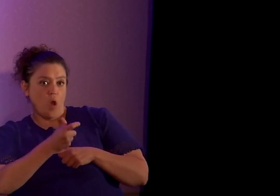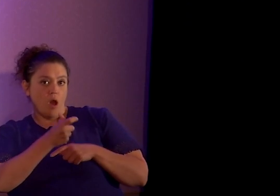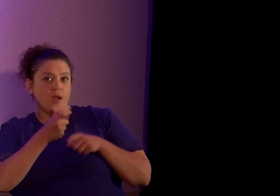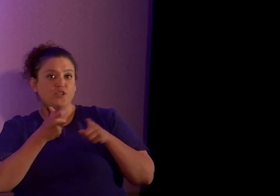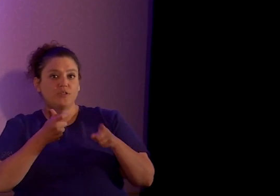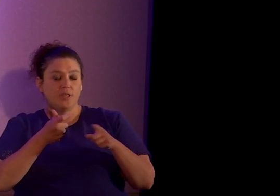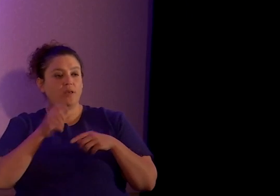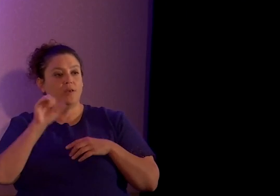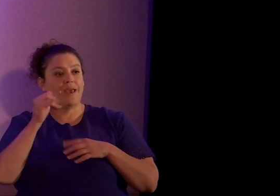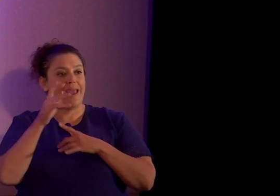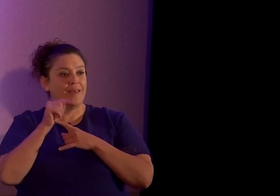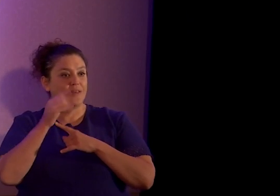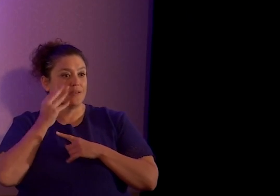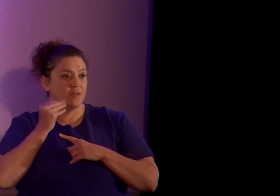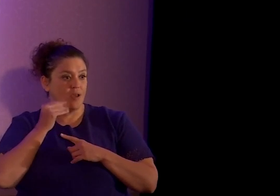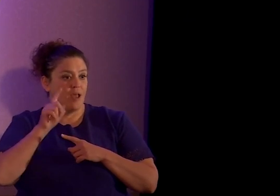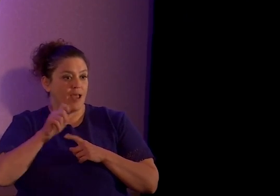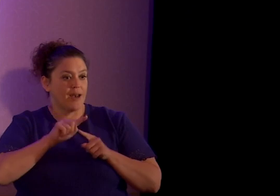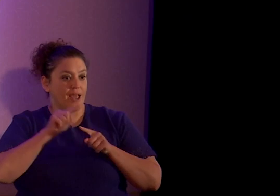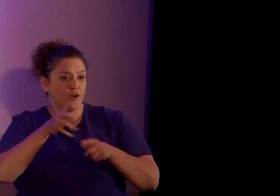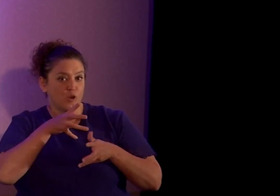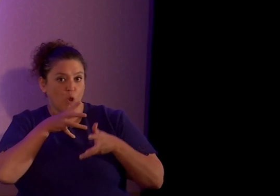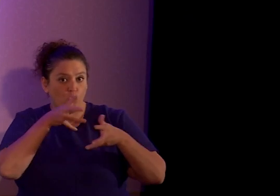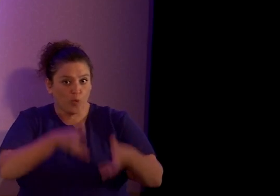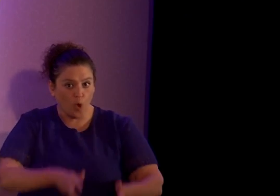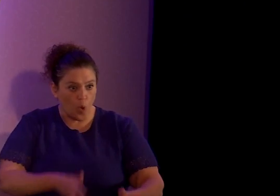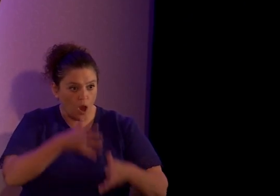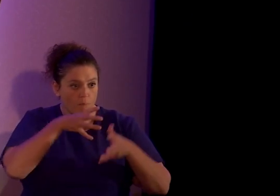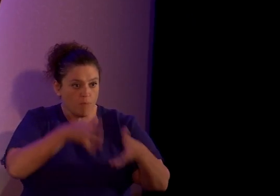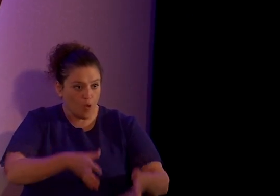go throw up because of all the demonic energy.